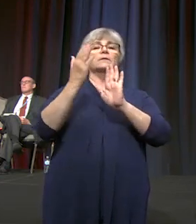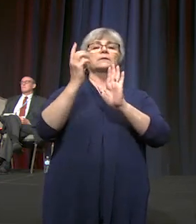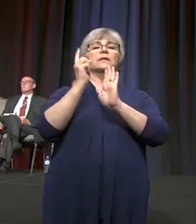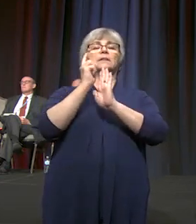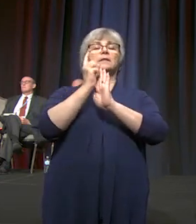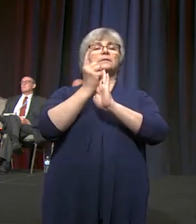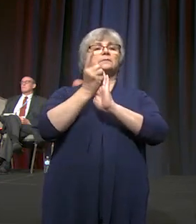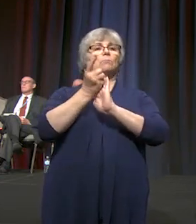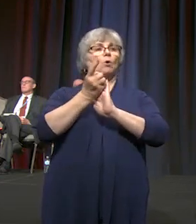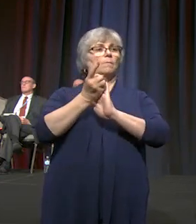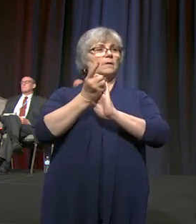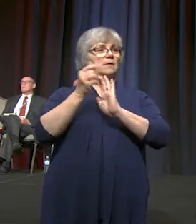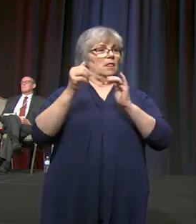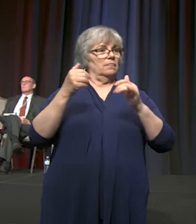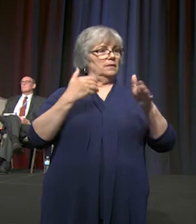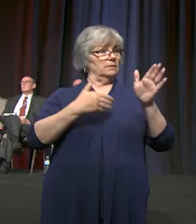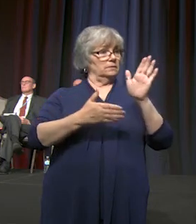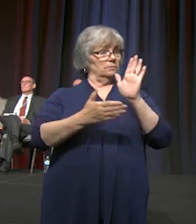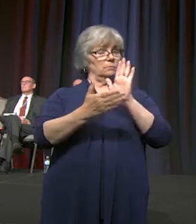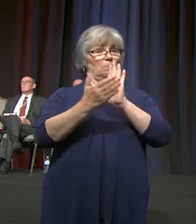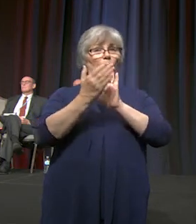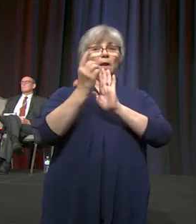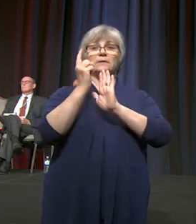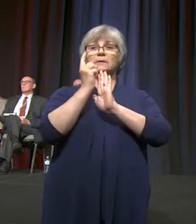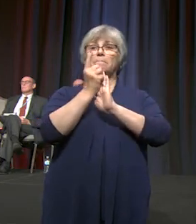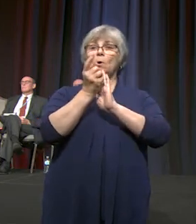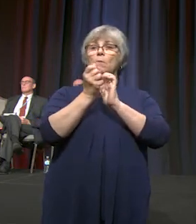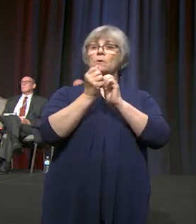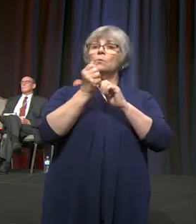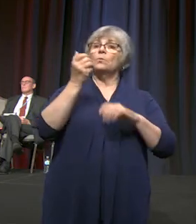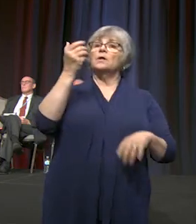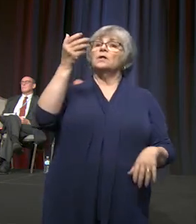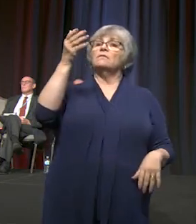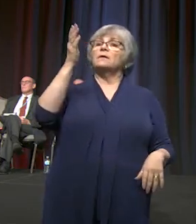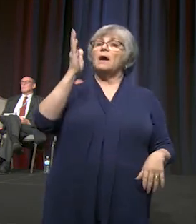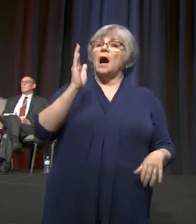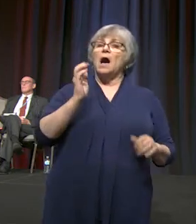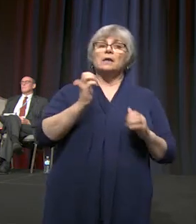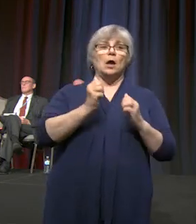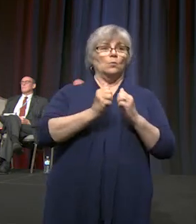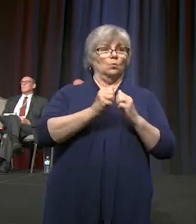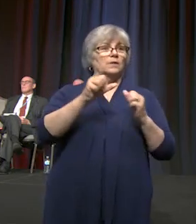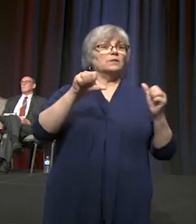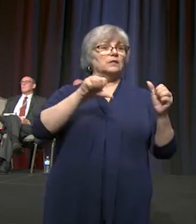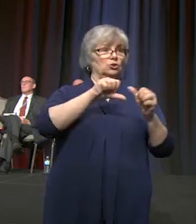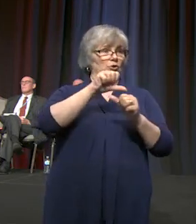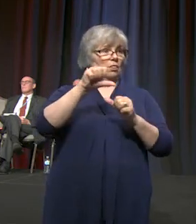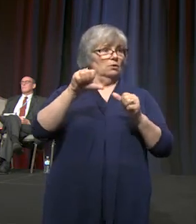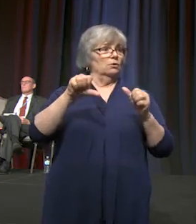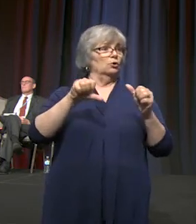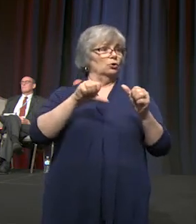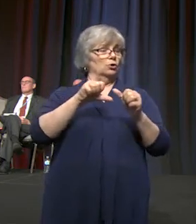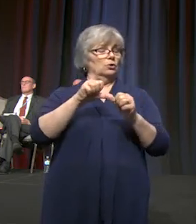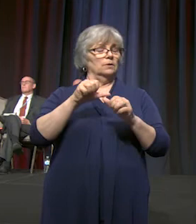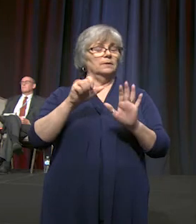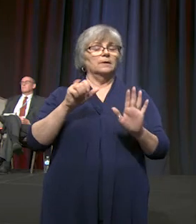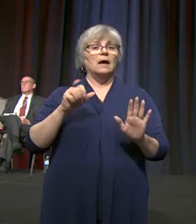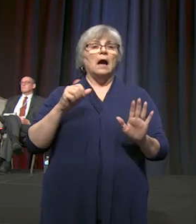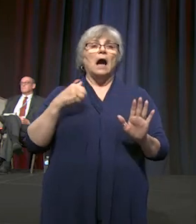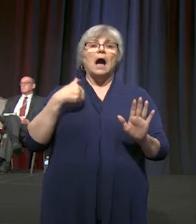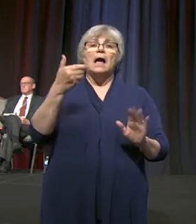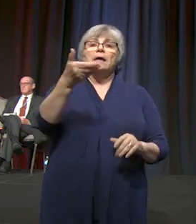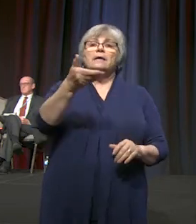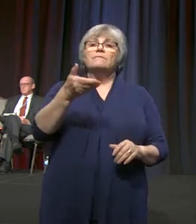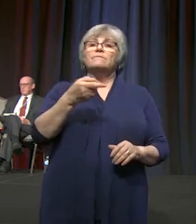this present moment with God and with each other. I invite